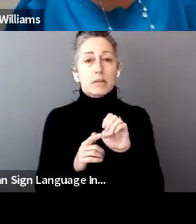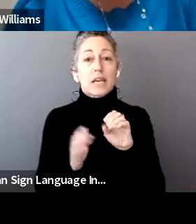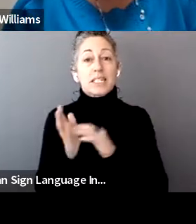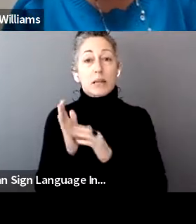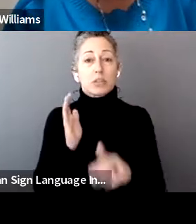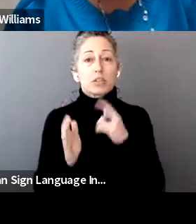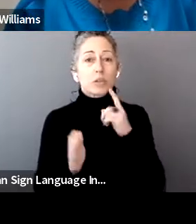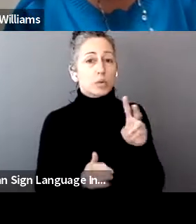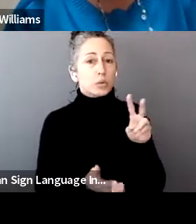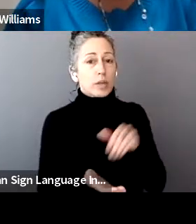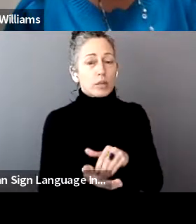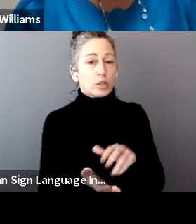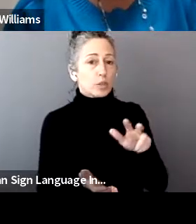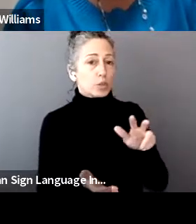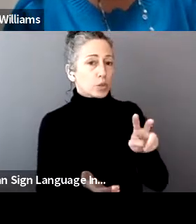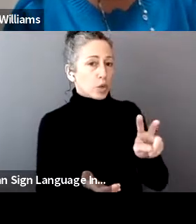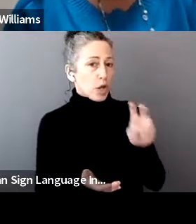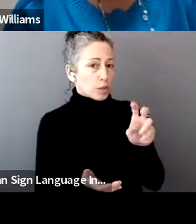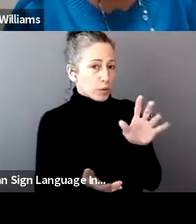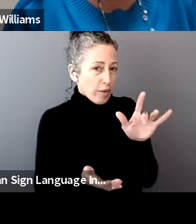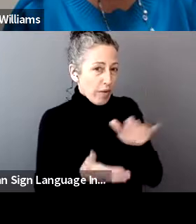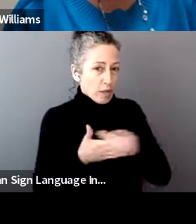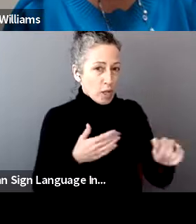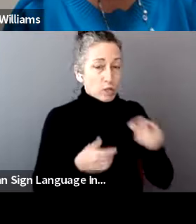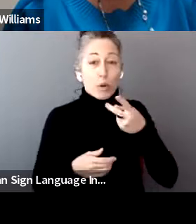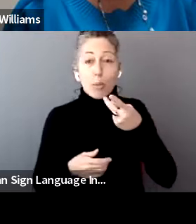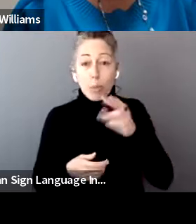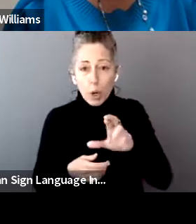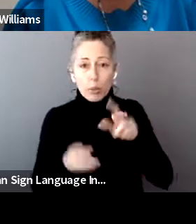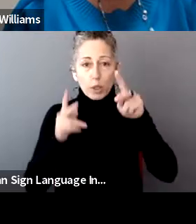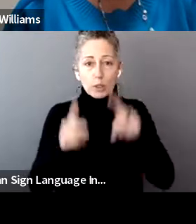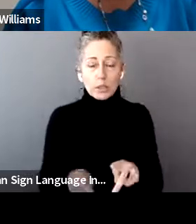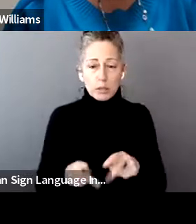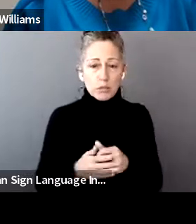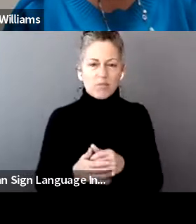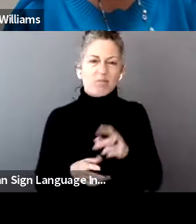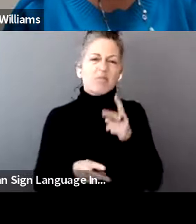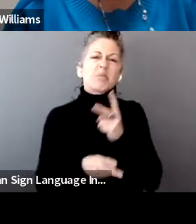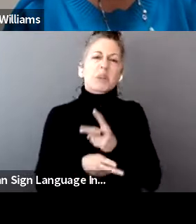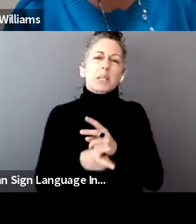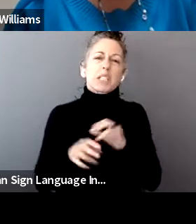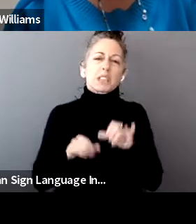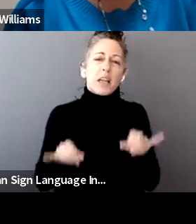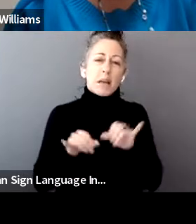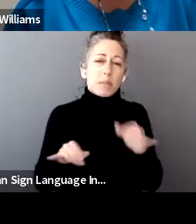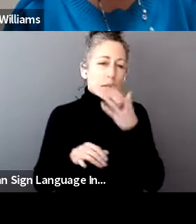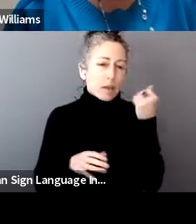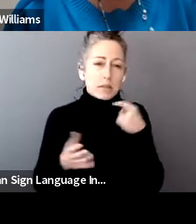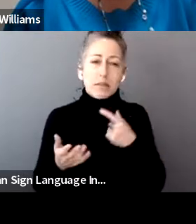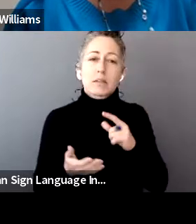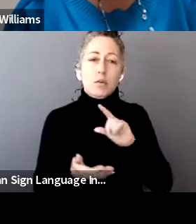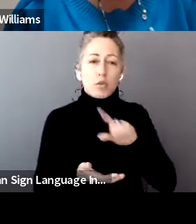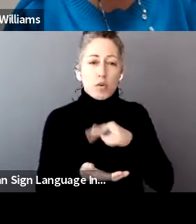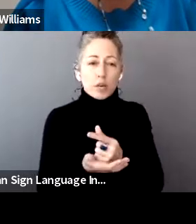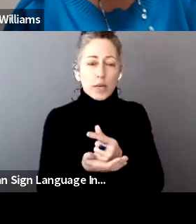per person. We kept ours pretty simple this year and didn't do a lot of changes because there were some potential changes with the graduated income